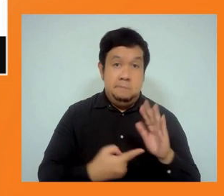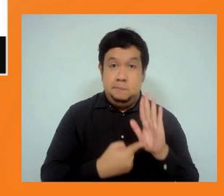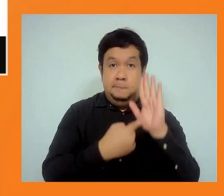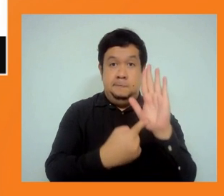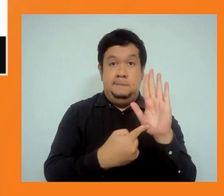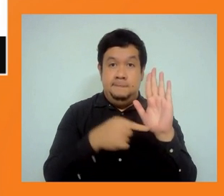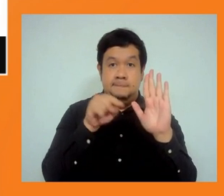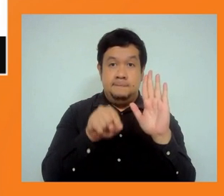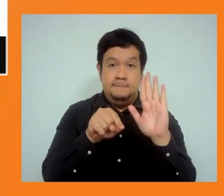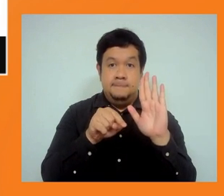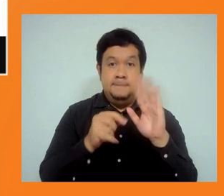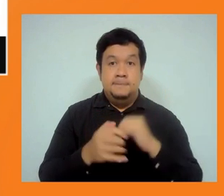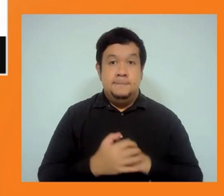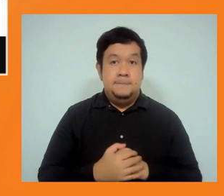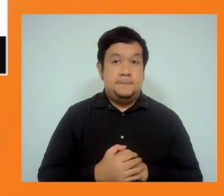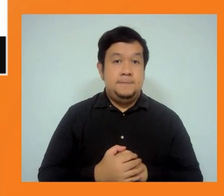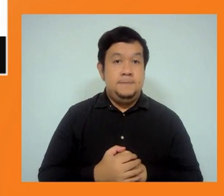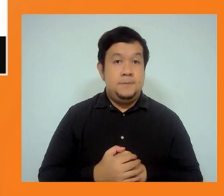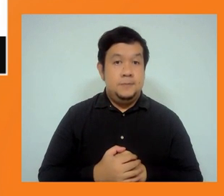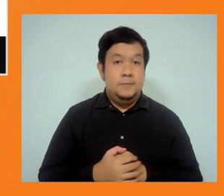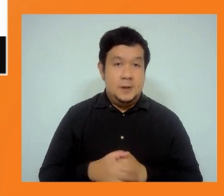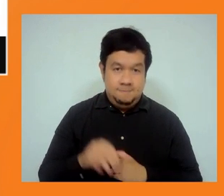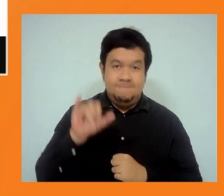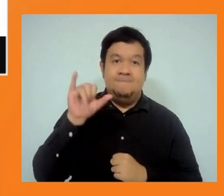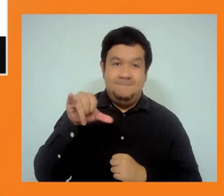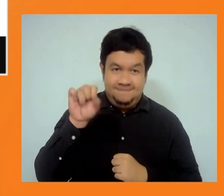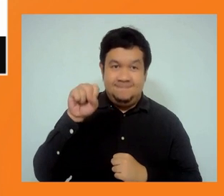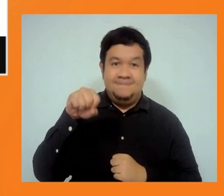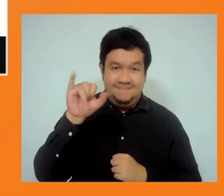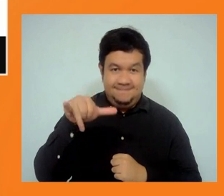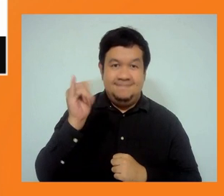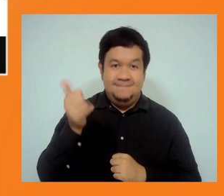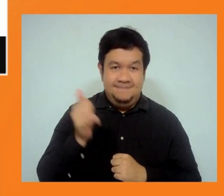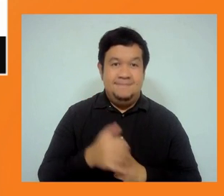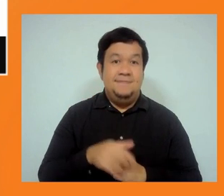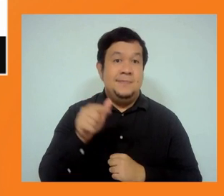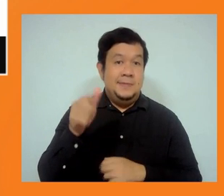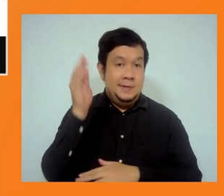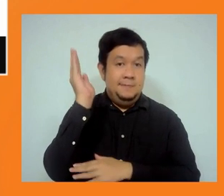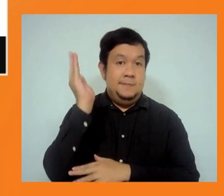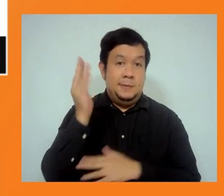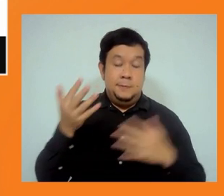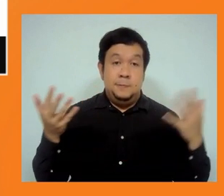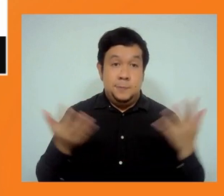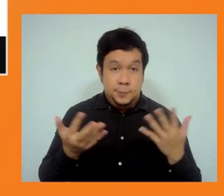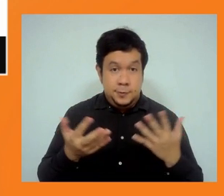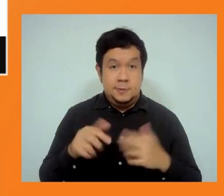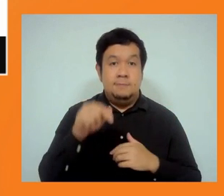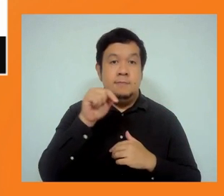Yeah, my topic is going beyond the aspirational. So